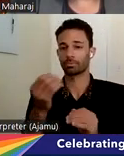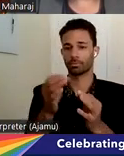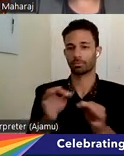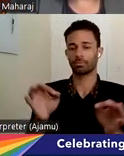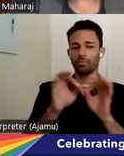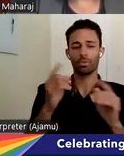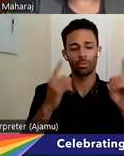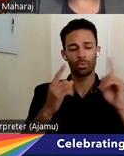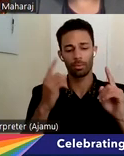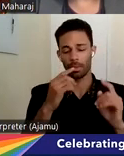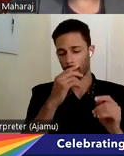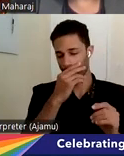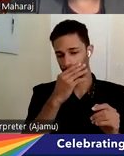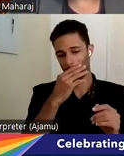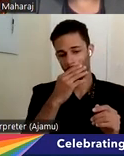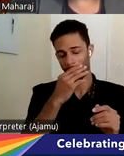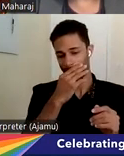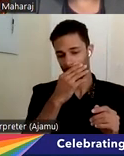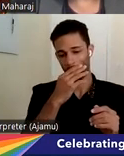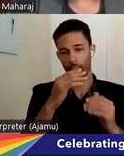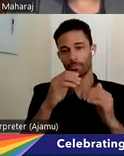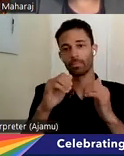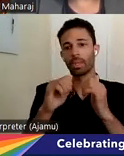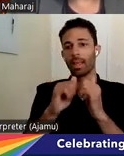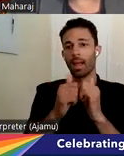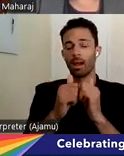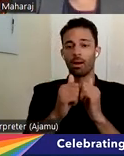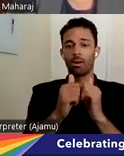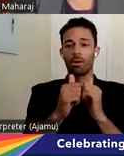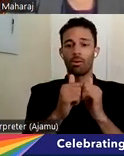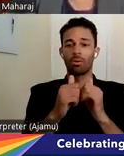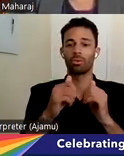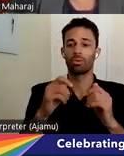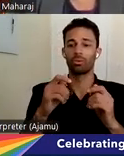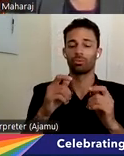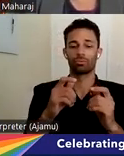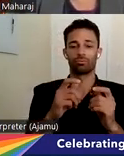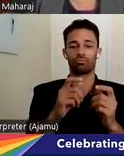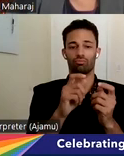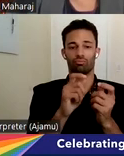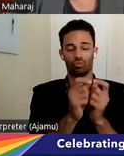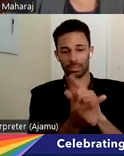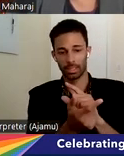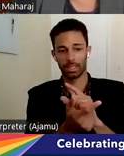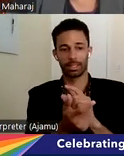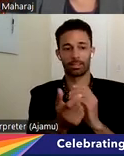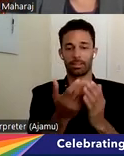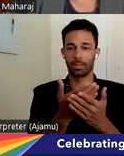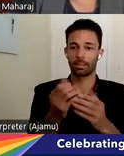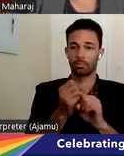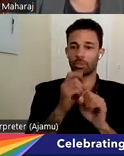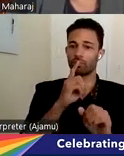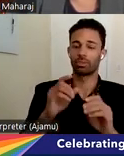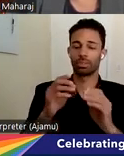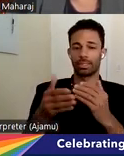about how words are translated for consumers and making it so it's easy to understand. And